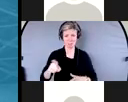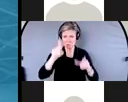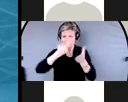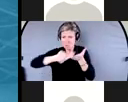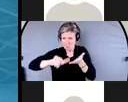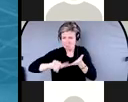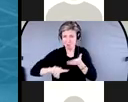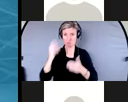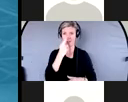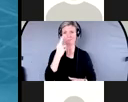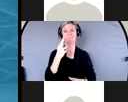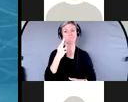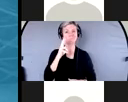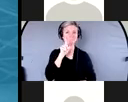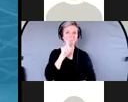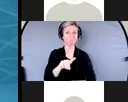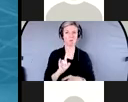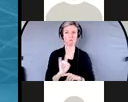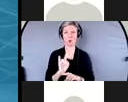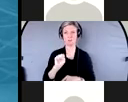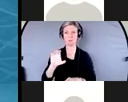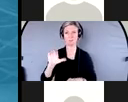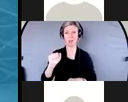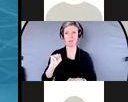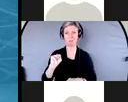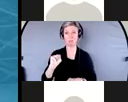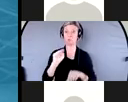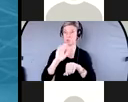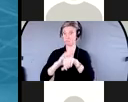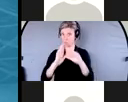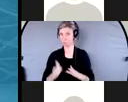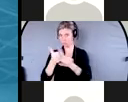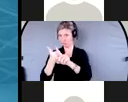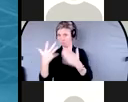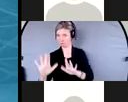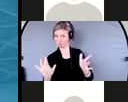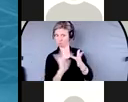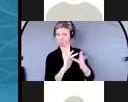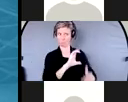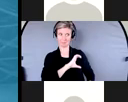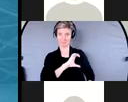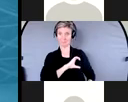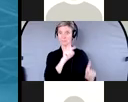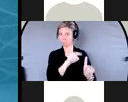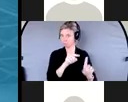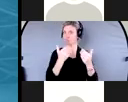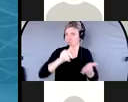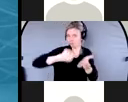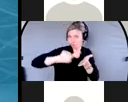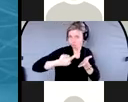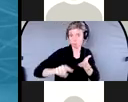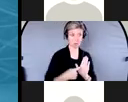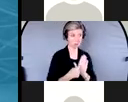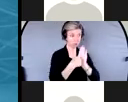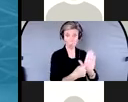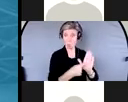The advisor contacted the police who started investigating the matter and provided proof of this scam to the client, which the client